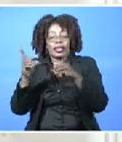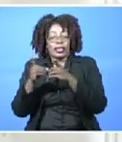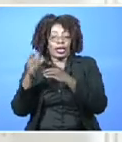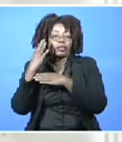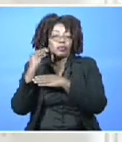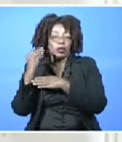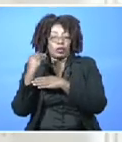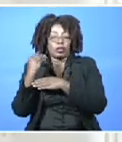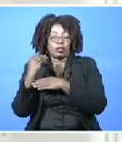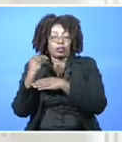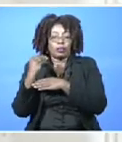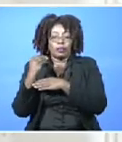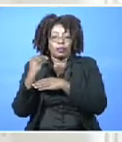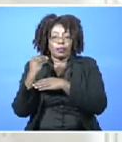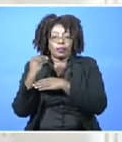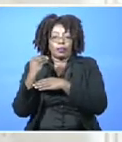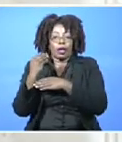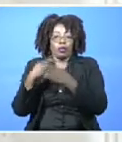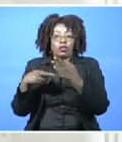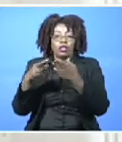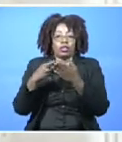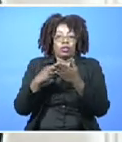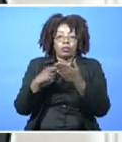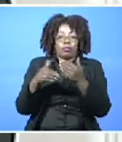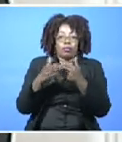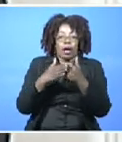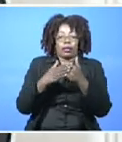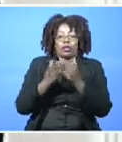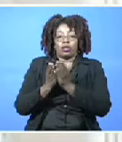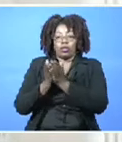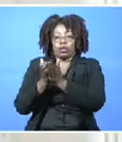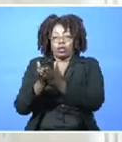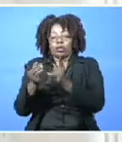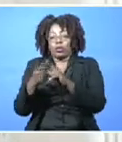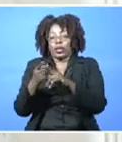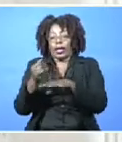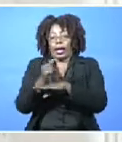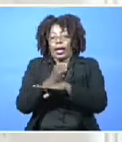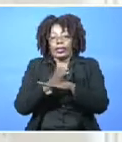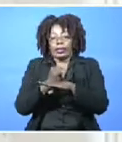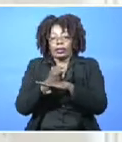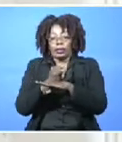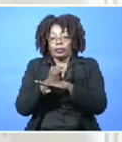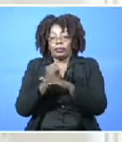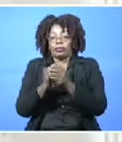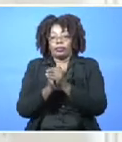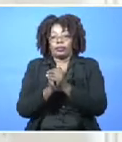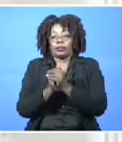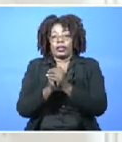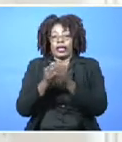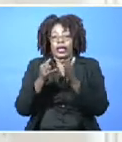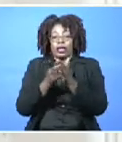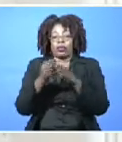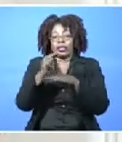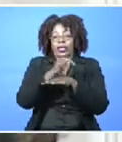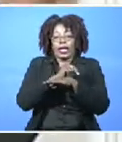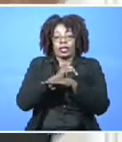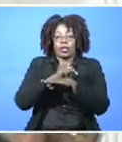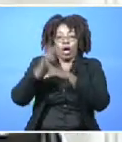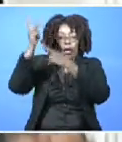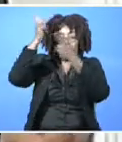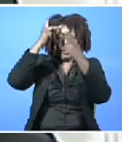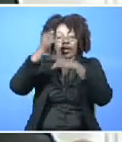increase in overall arrivals with the return of the Royal Caribbean Cruise Service to the island. But it was Nassau Paradise Island